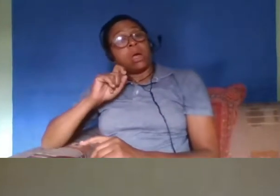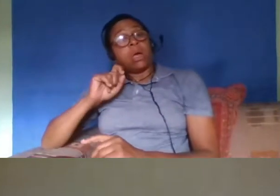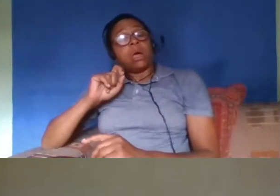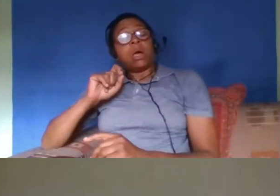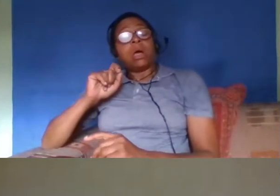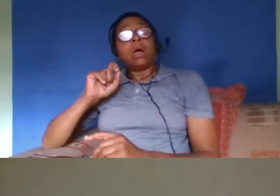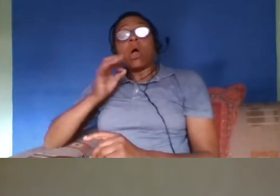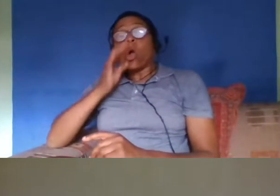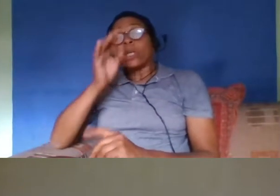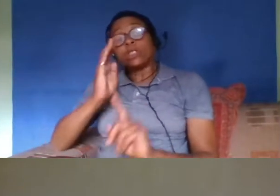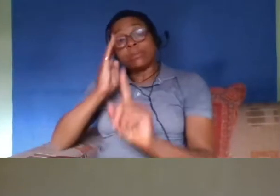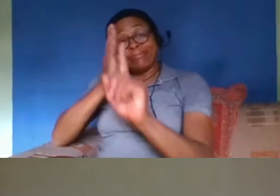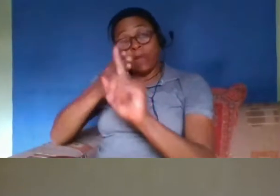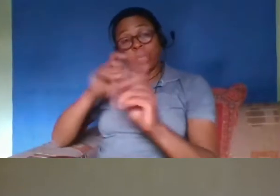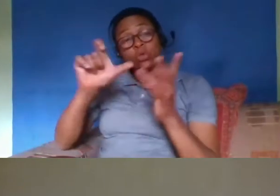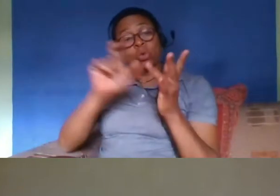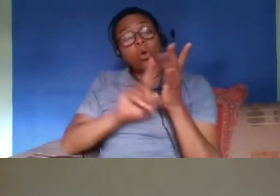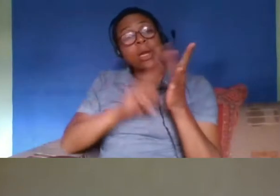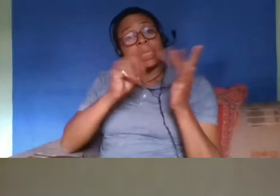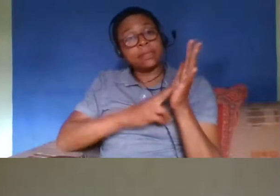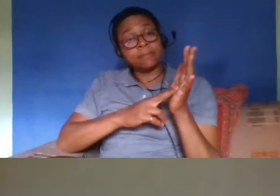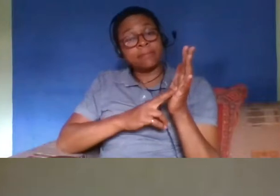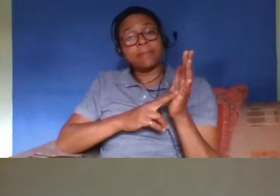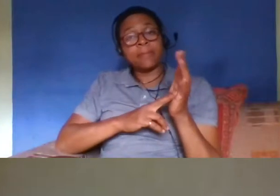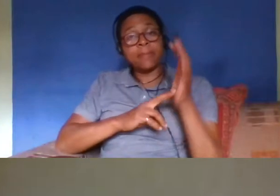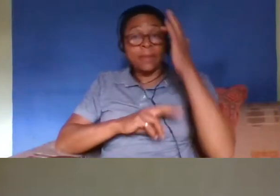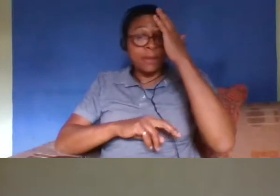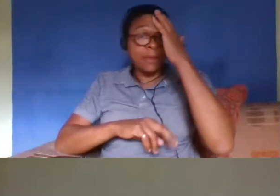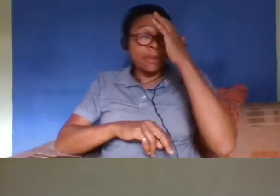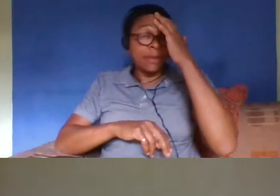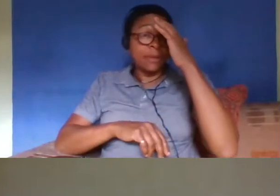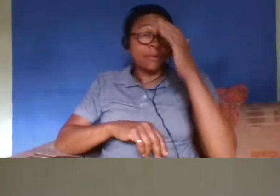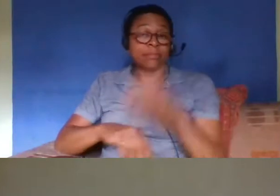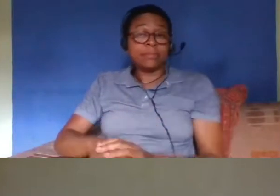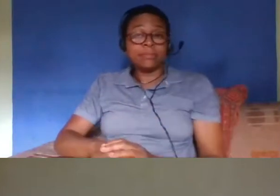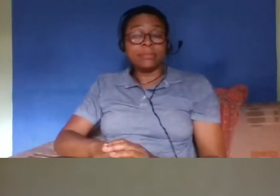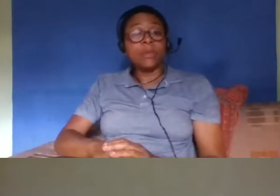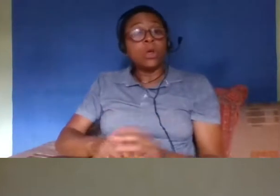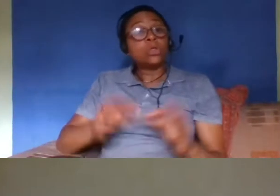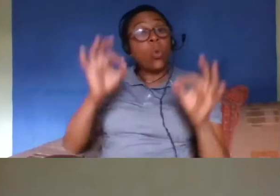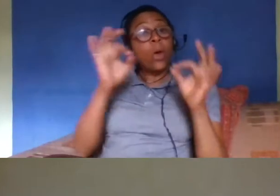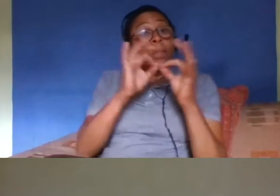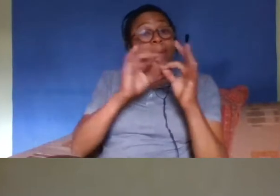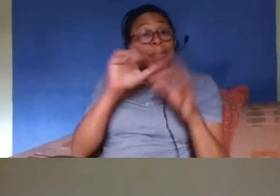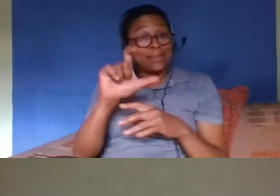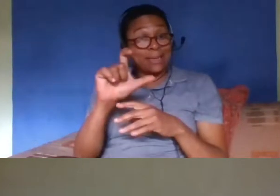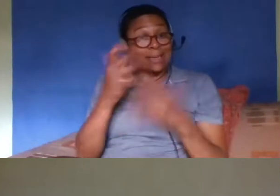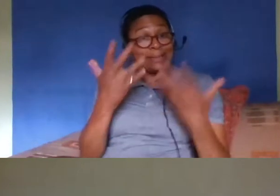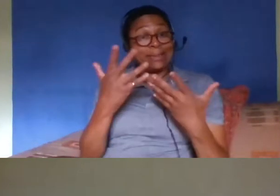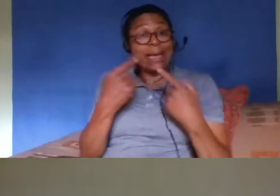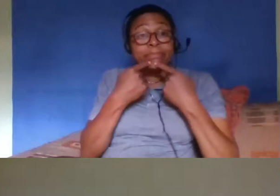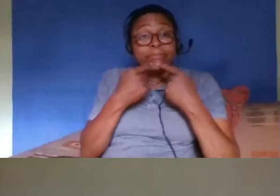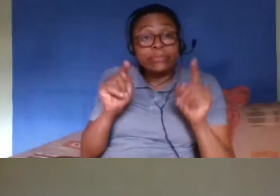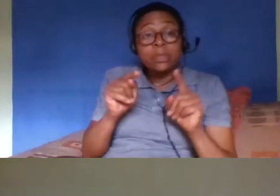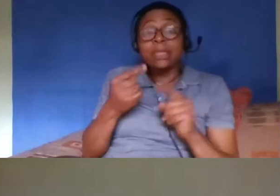someone's mentioned in the bbc tonight so they're testing your up-to-date knowledge it was announced that the government was going ahead with plans to give people